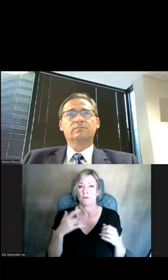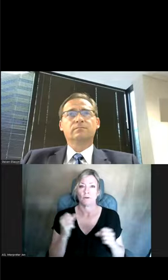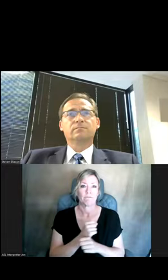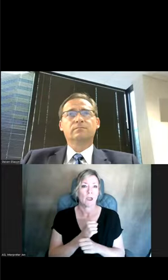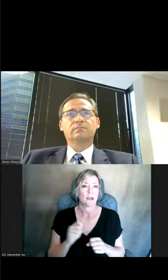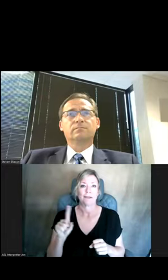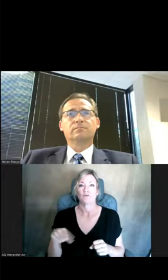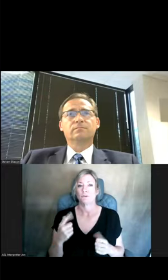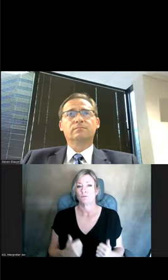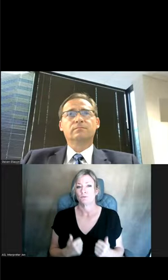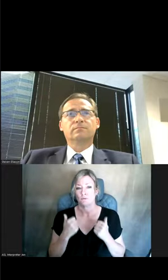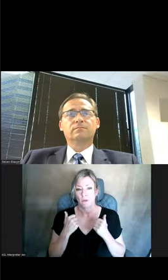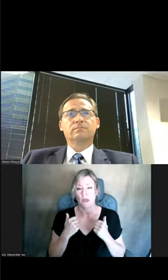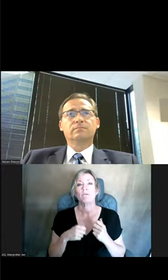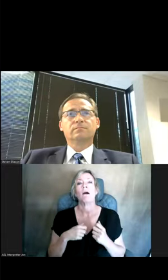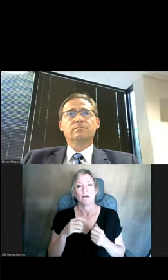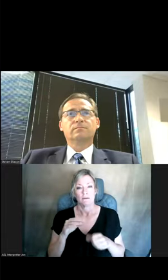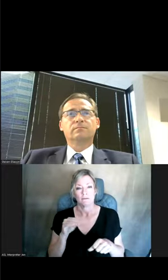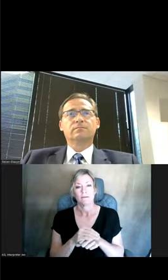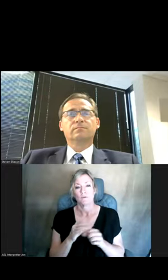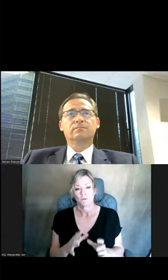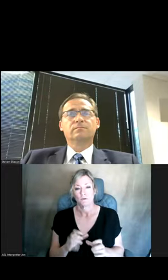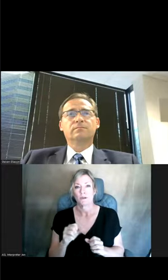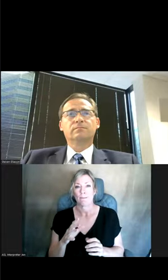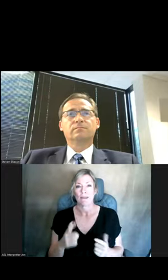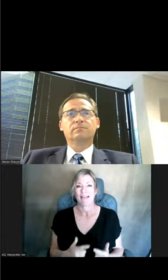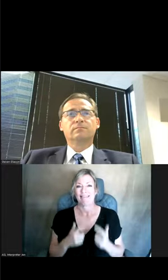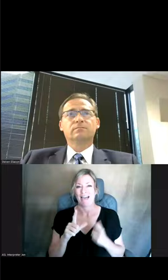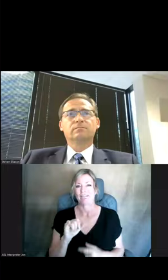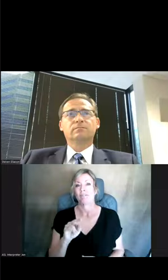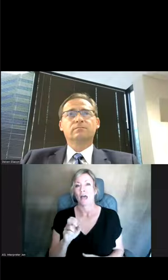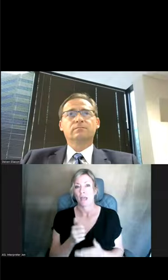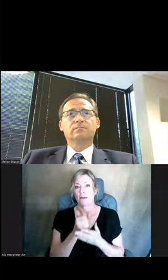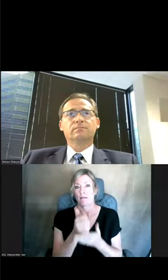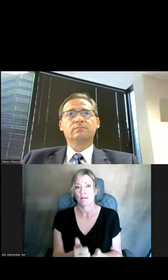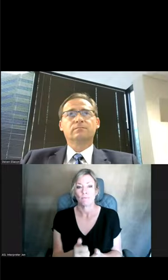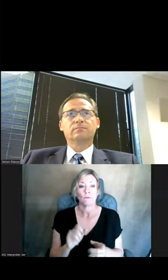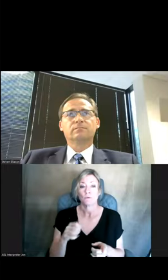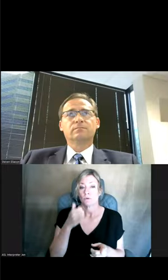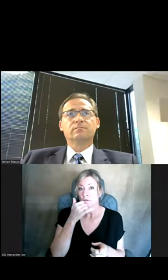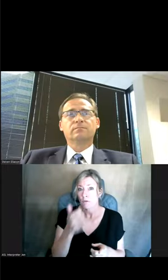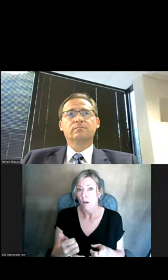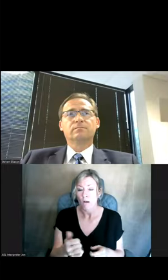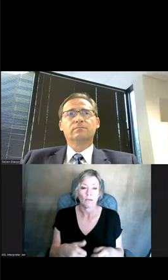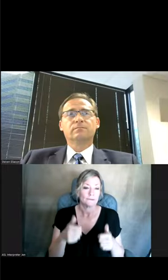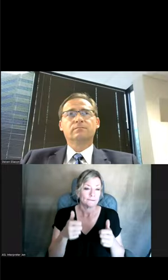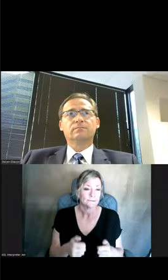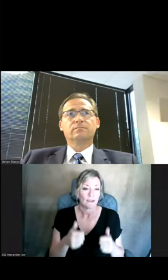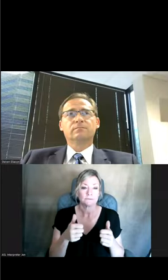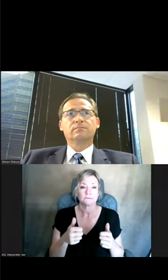survive. That's when a counselor can be a lifeline. You can call. You can text.